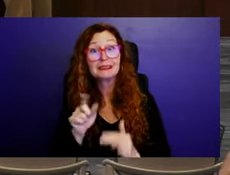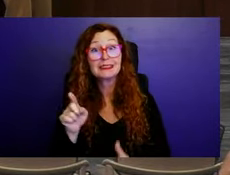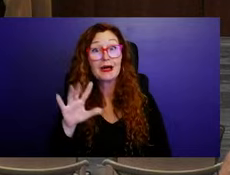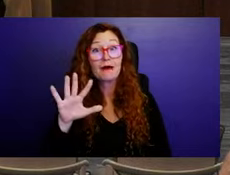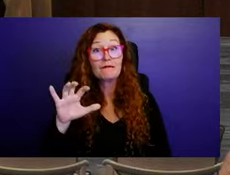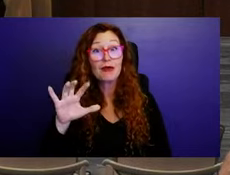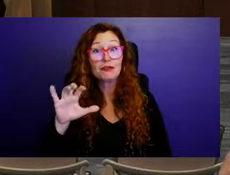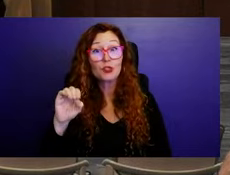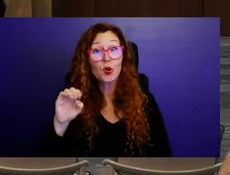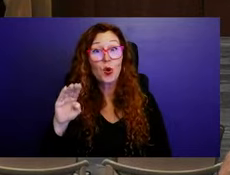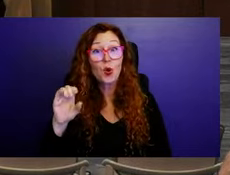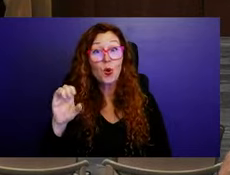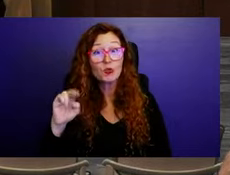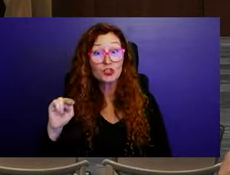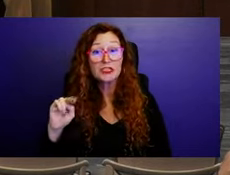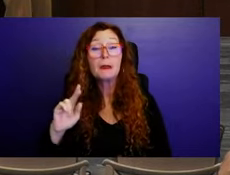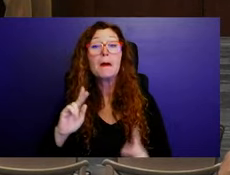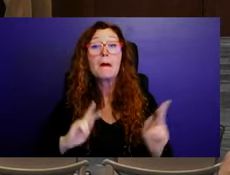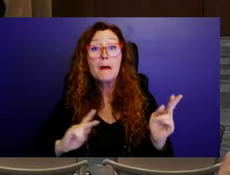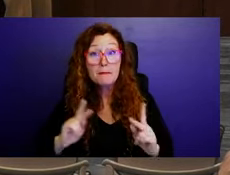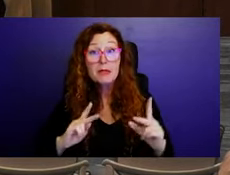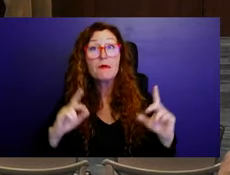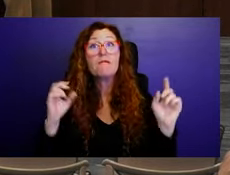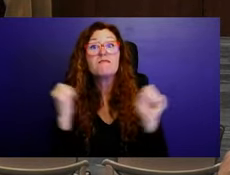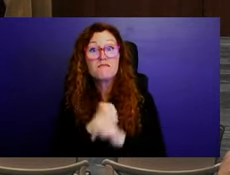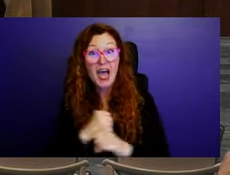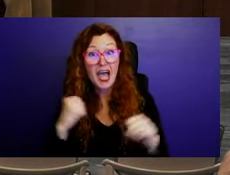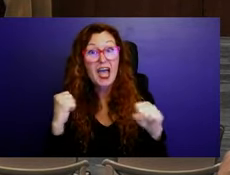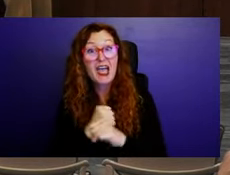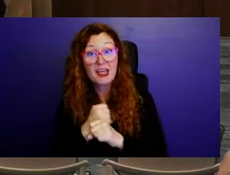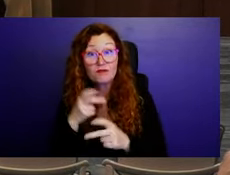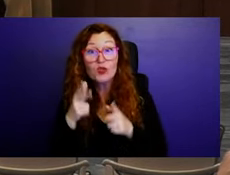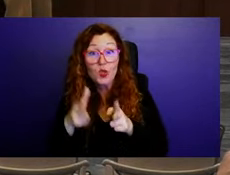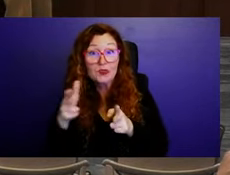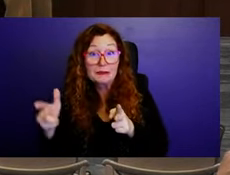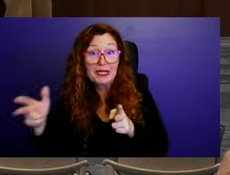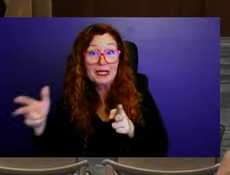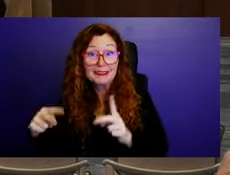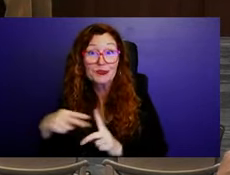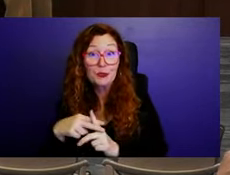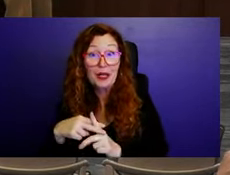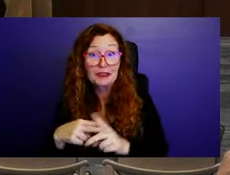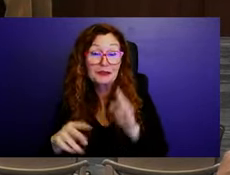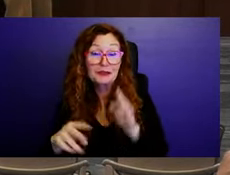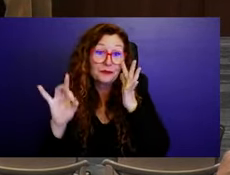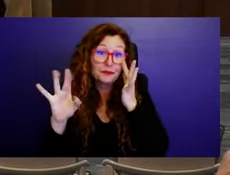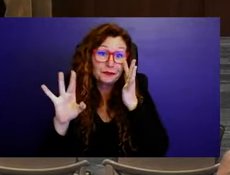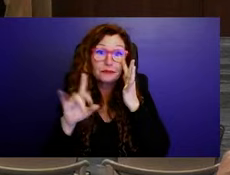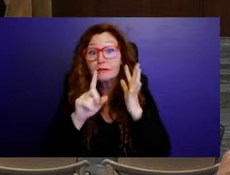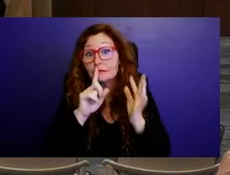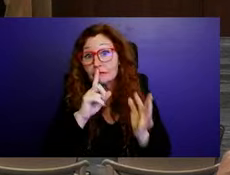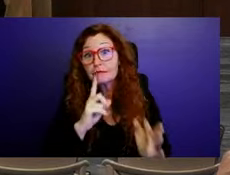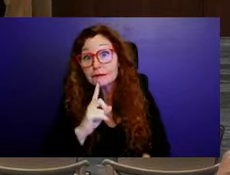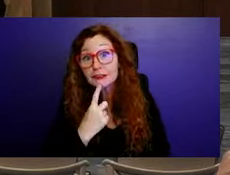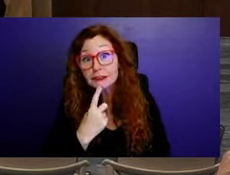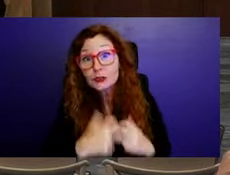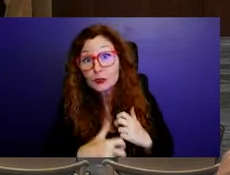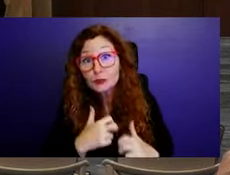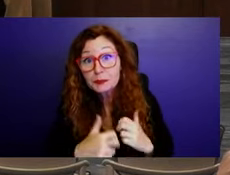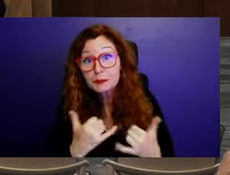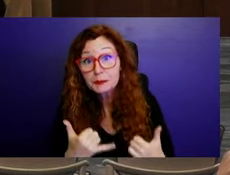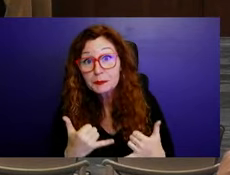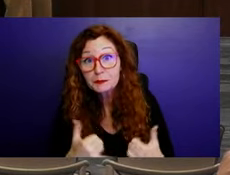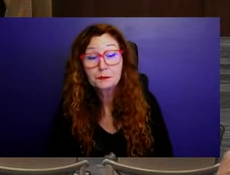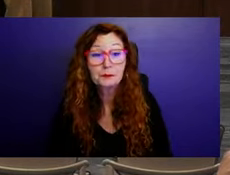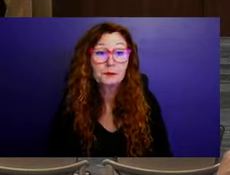other for electric vehicle spaces. So it is a legitimate concern. Um, we also know that